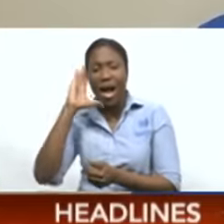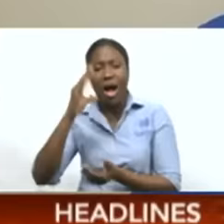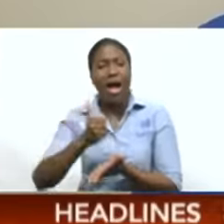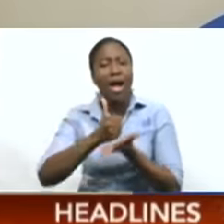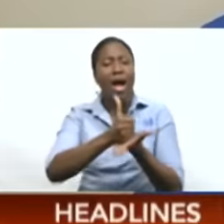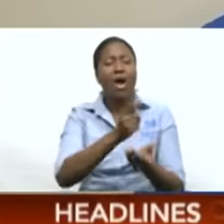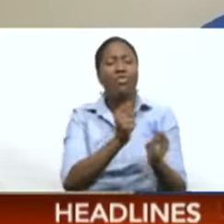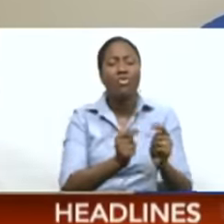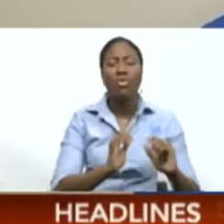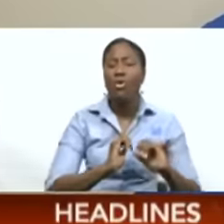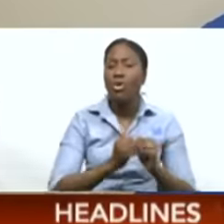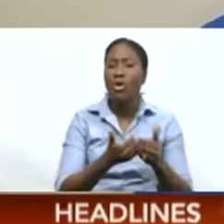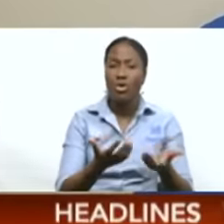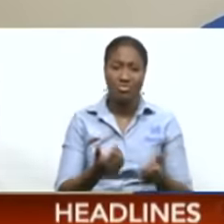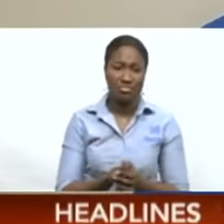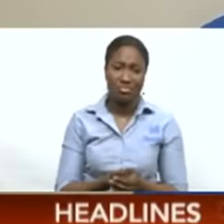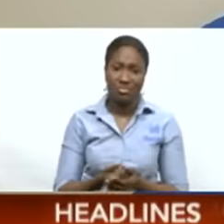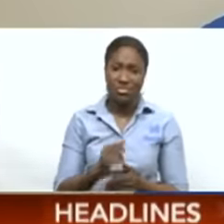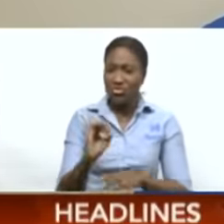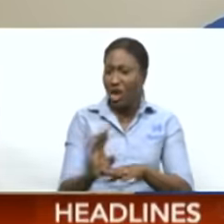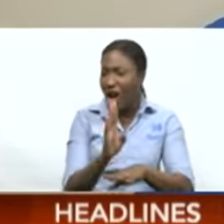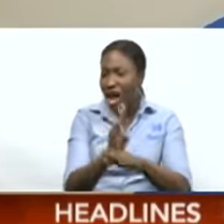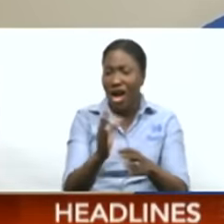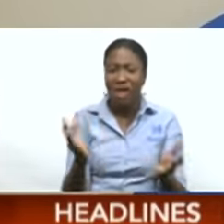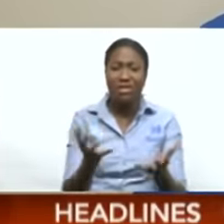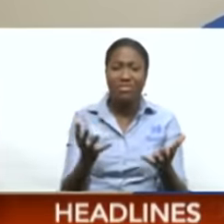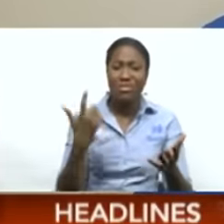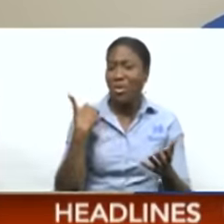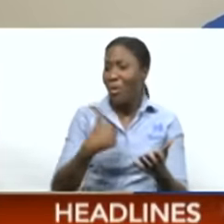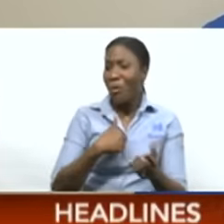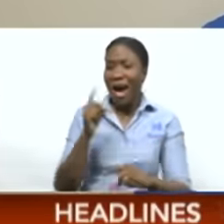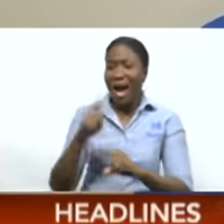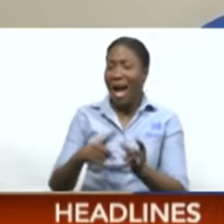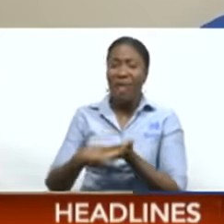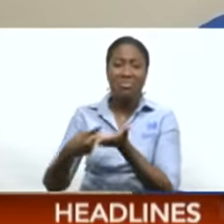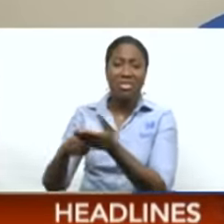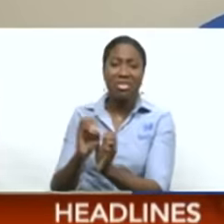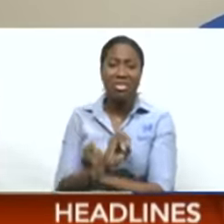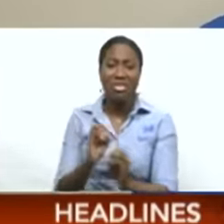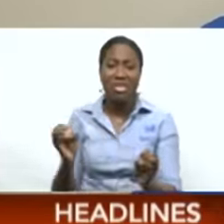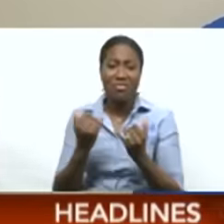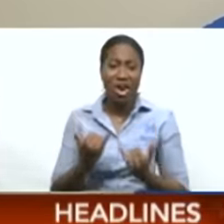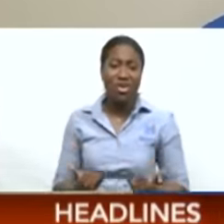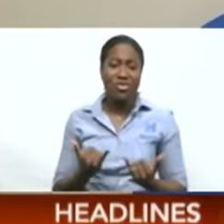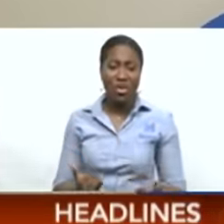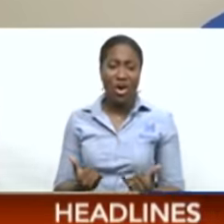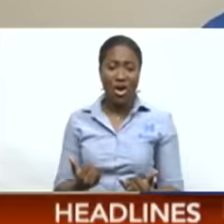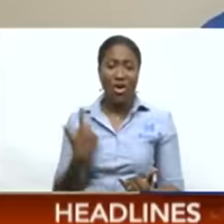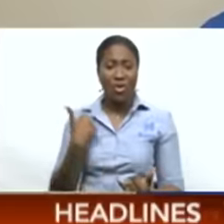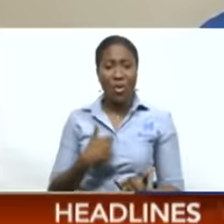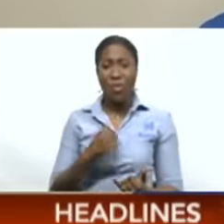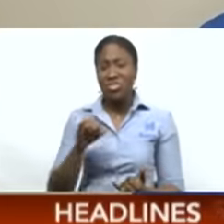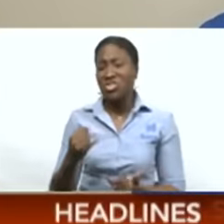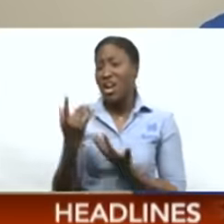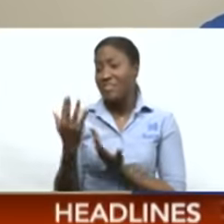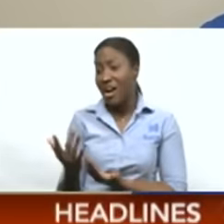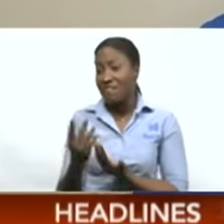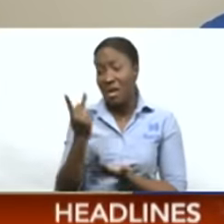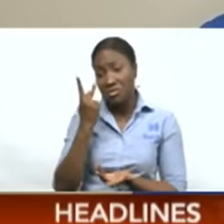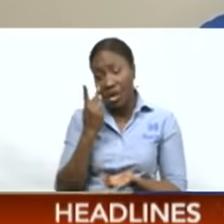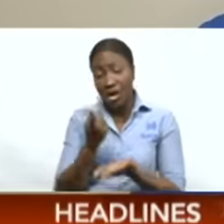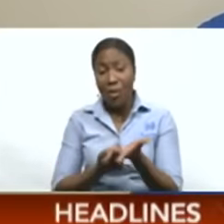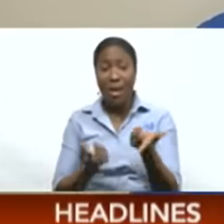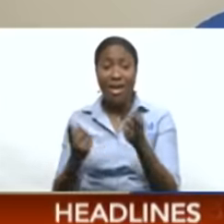no sane matter whatsoever as it stands right now. Right now, we just have to wait and see what